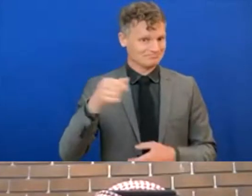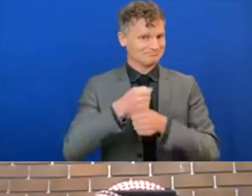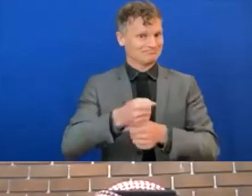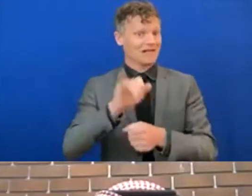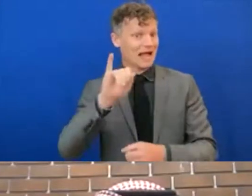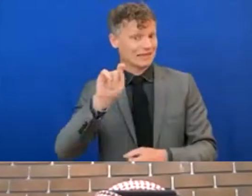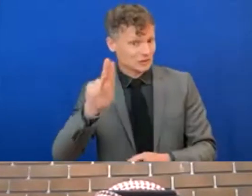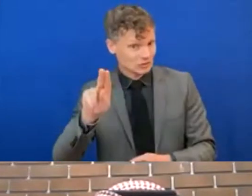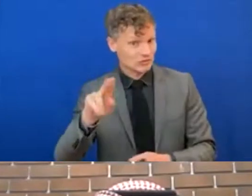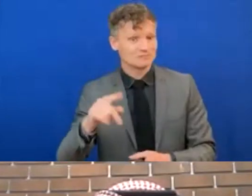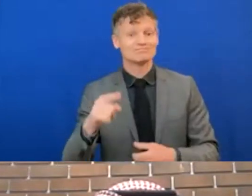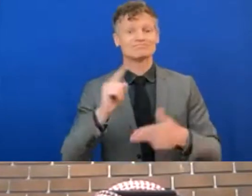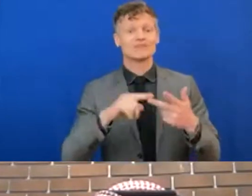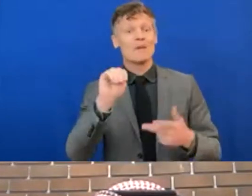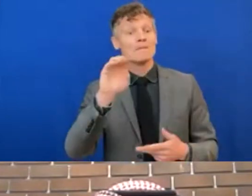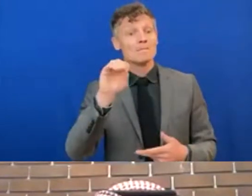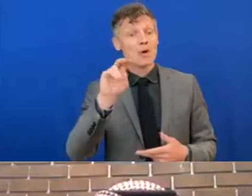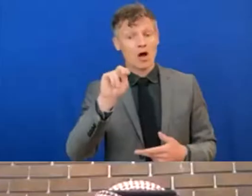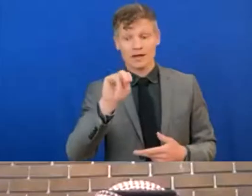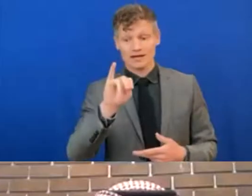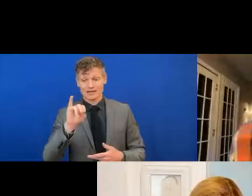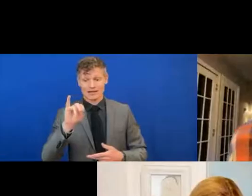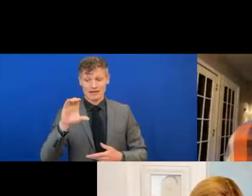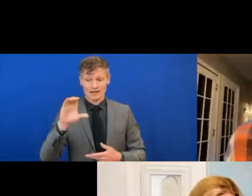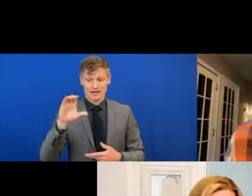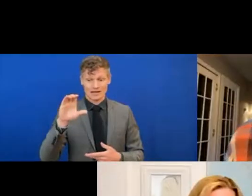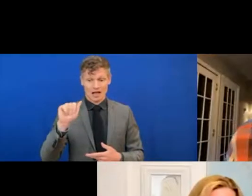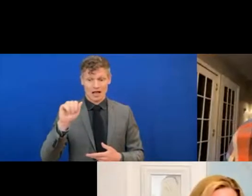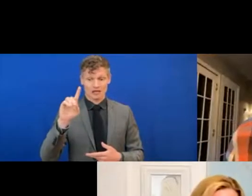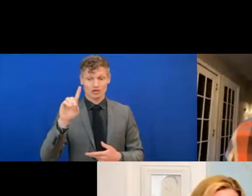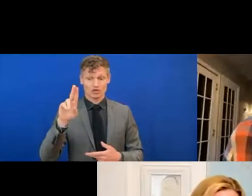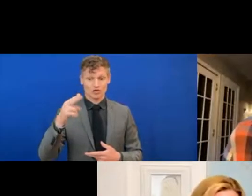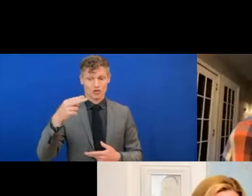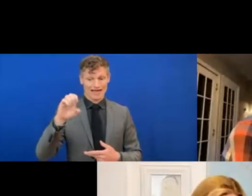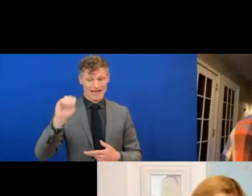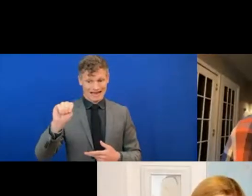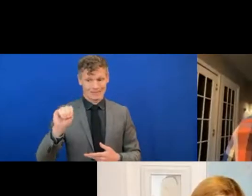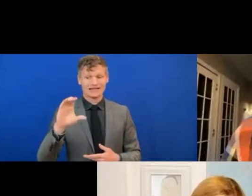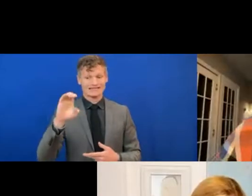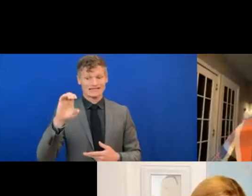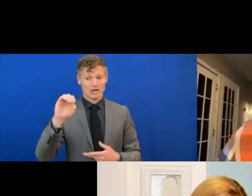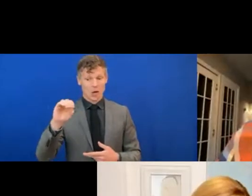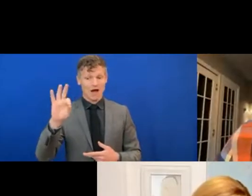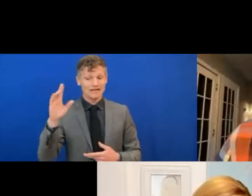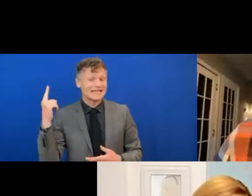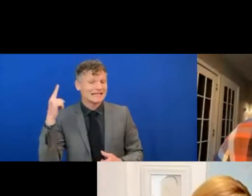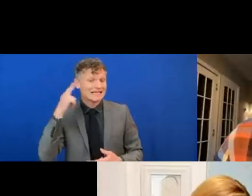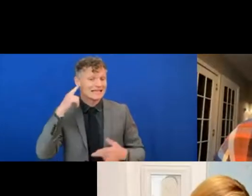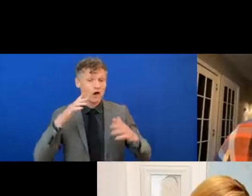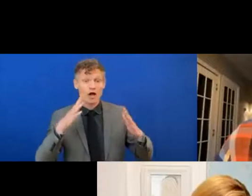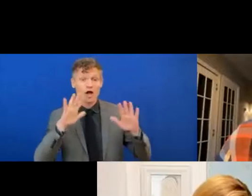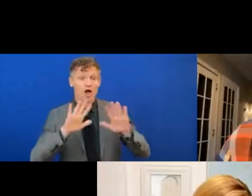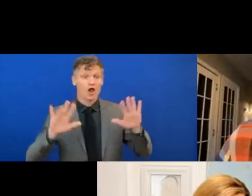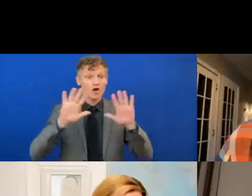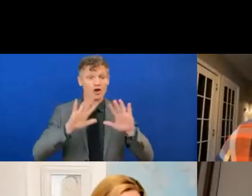CEO of HEAR Colors. Professor Anthony Giannumis, who is Associate Professor of Universal Design